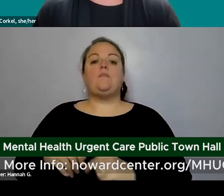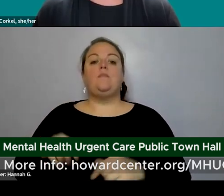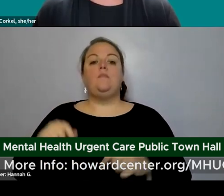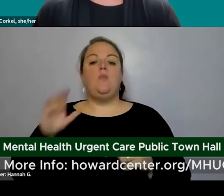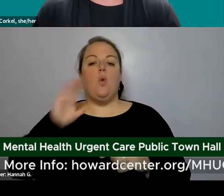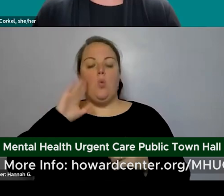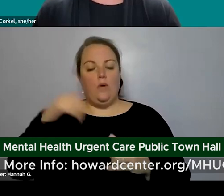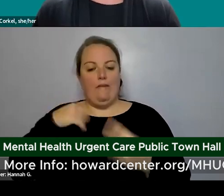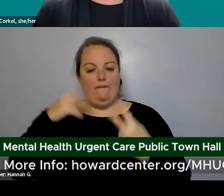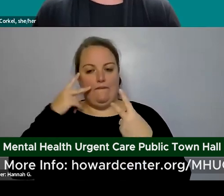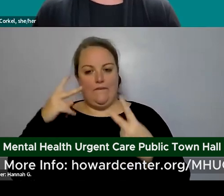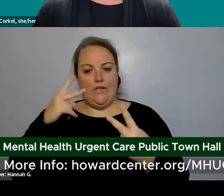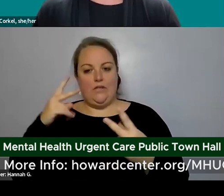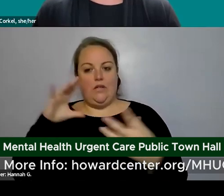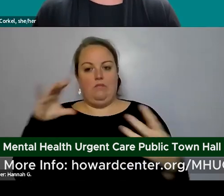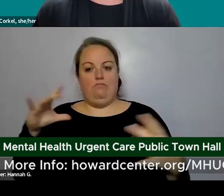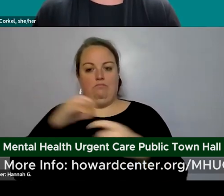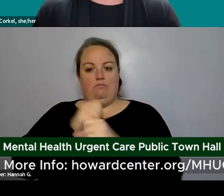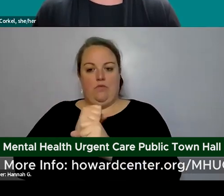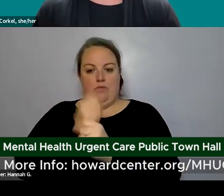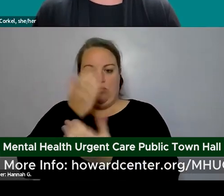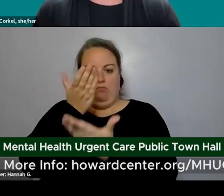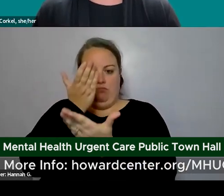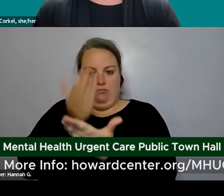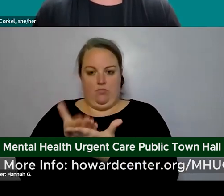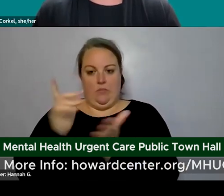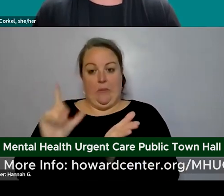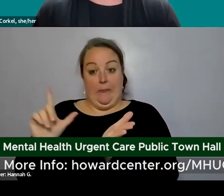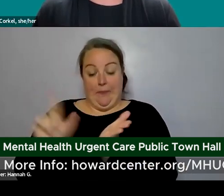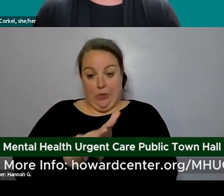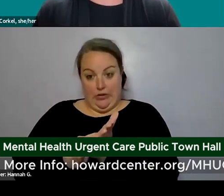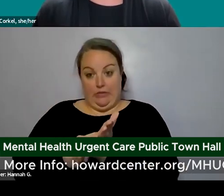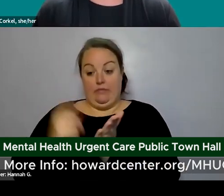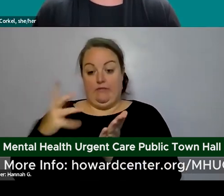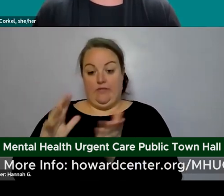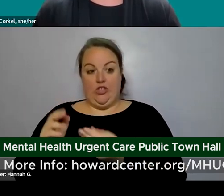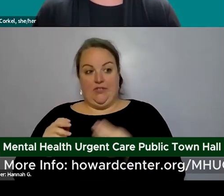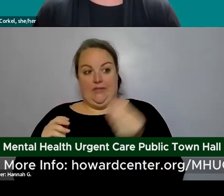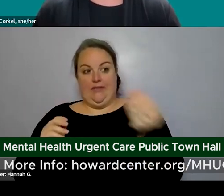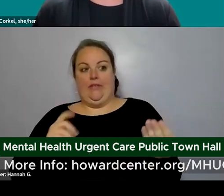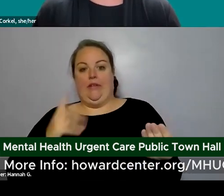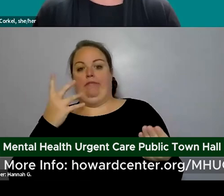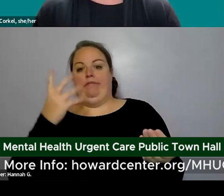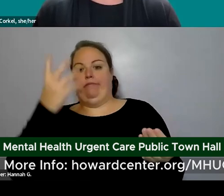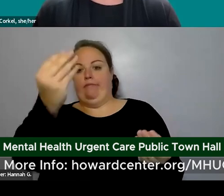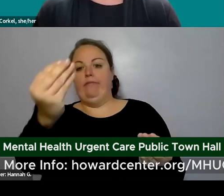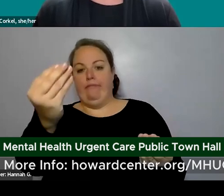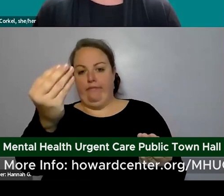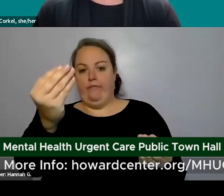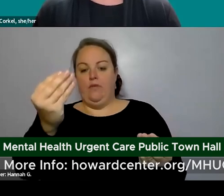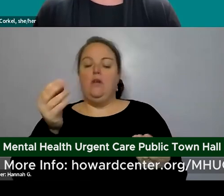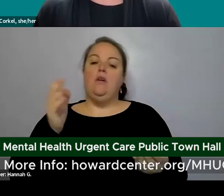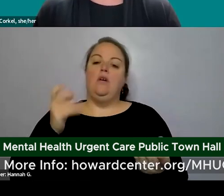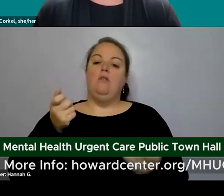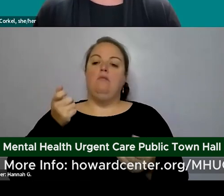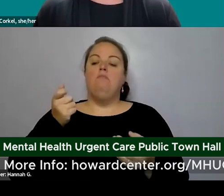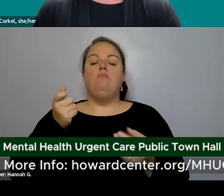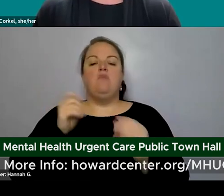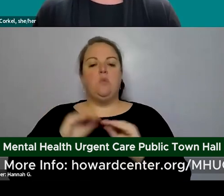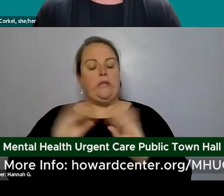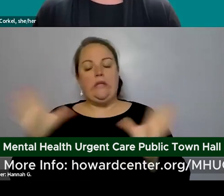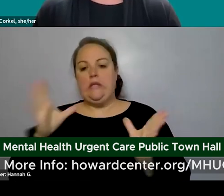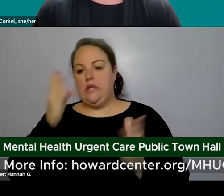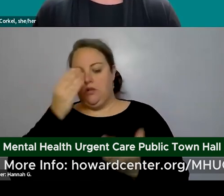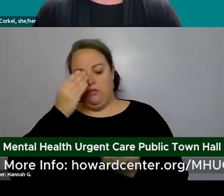summary document that will be printed and given to the guests to leave with so they're clear about what services were provided